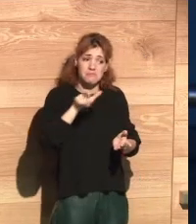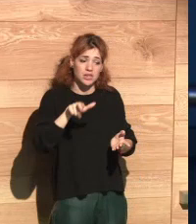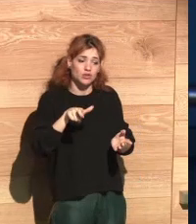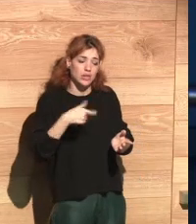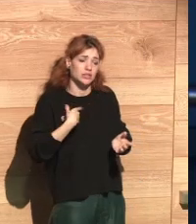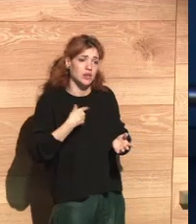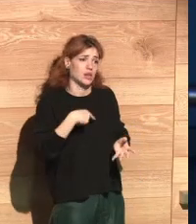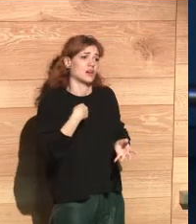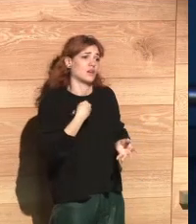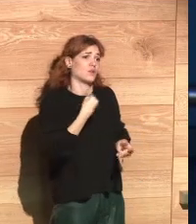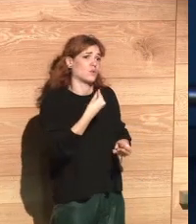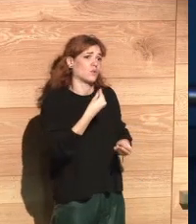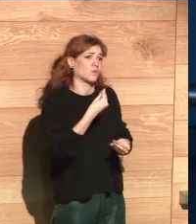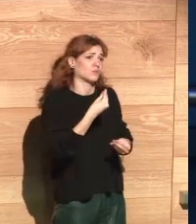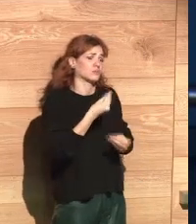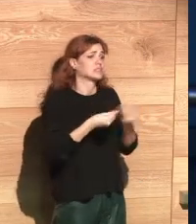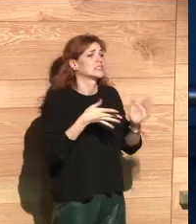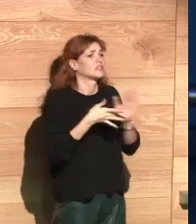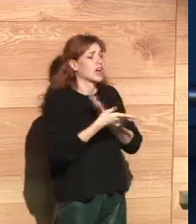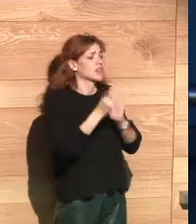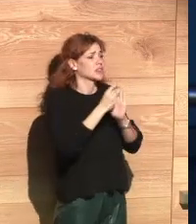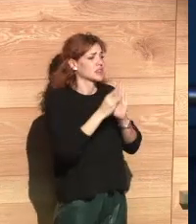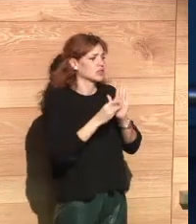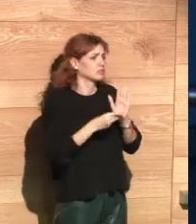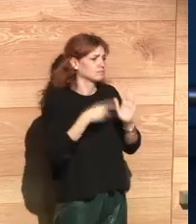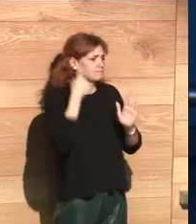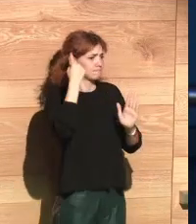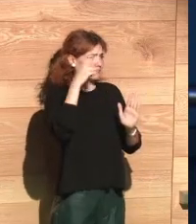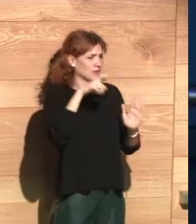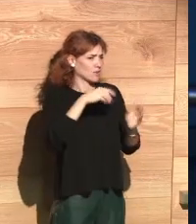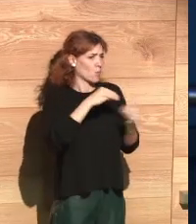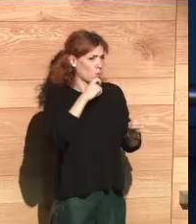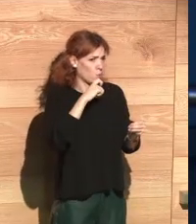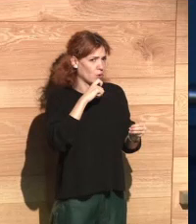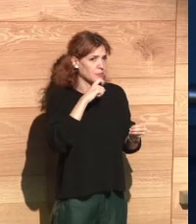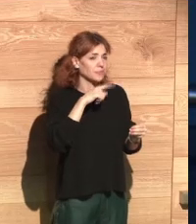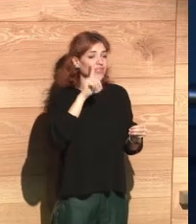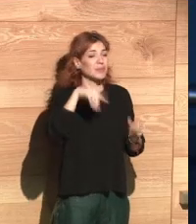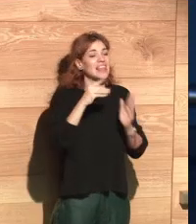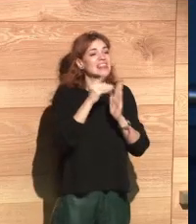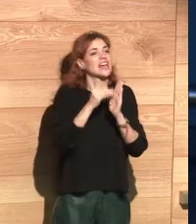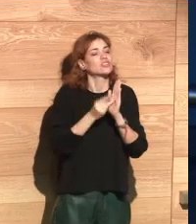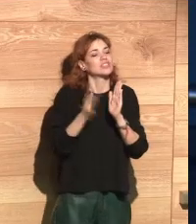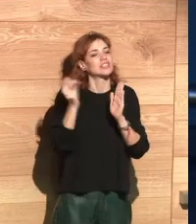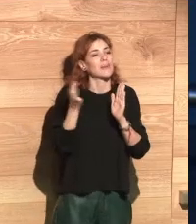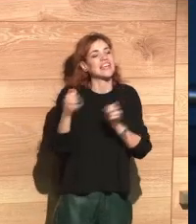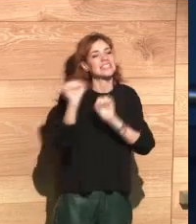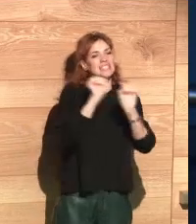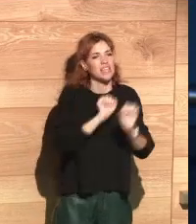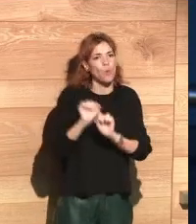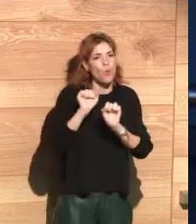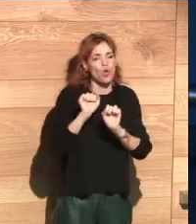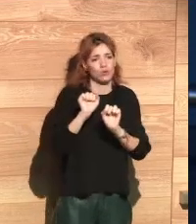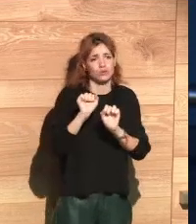step towards allowing customers and consumers to benefit from a reasonable use of this data. Second aspect would be